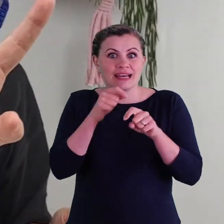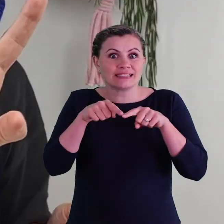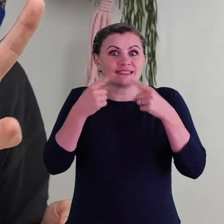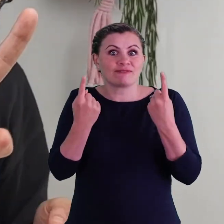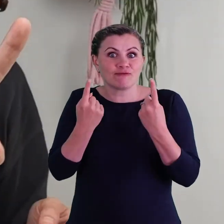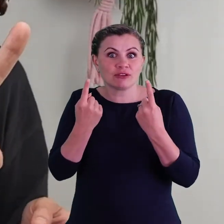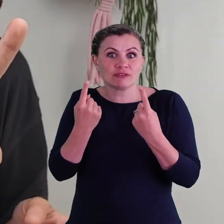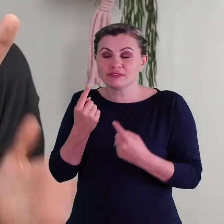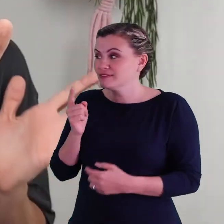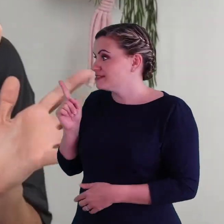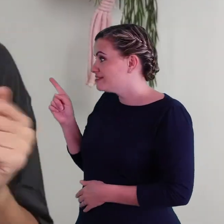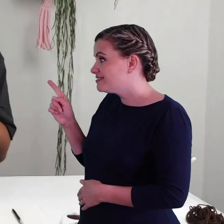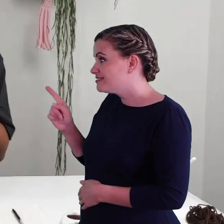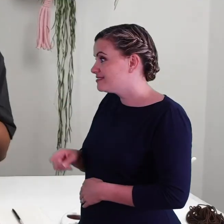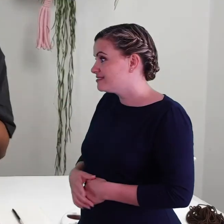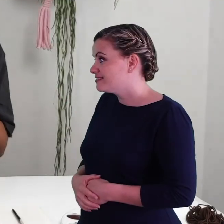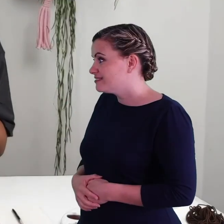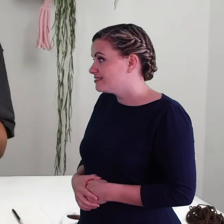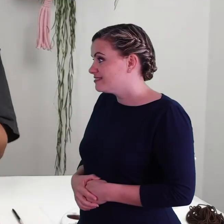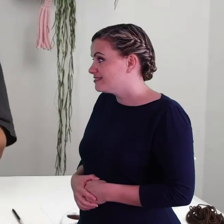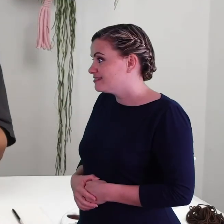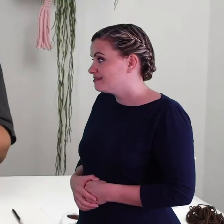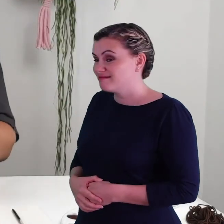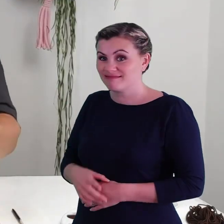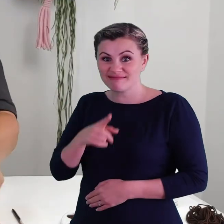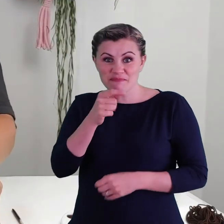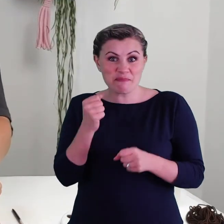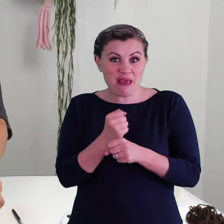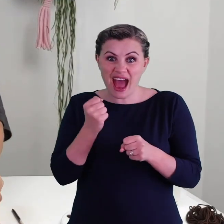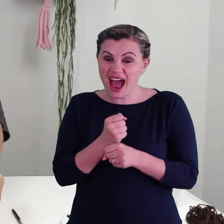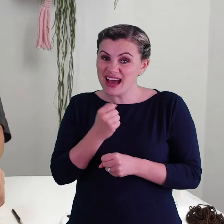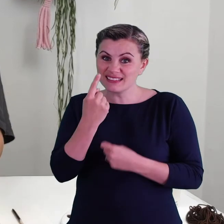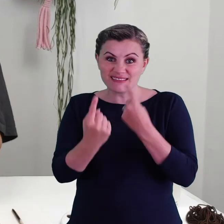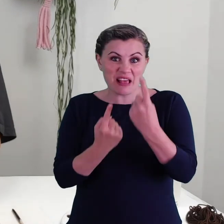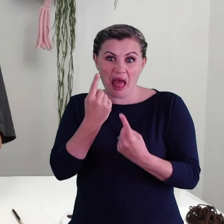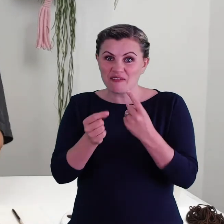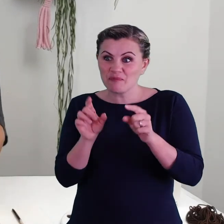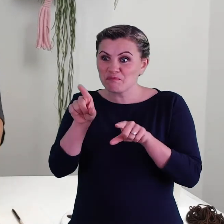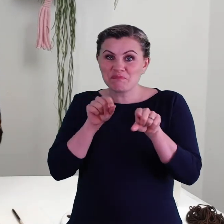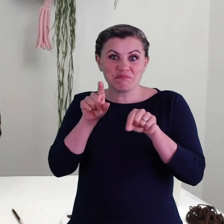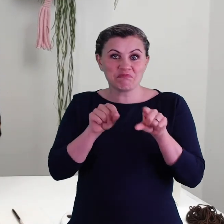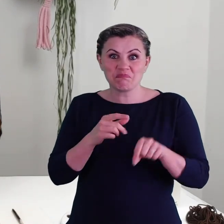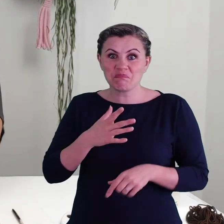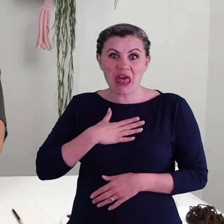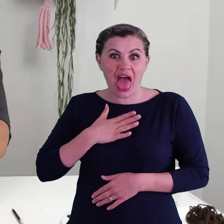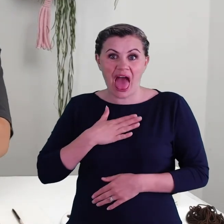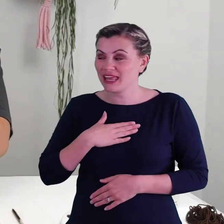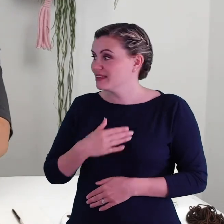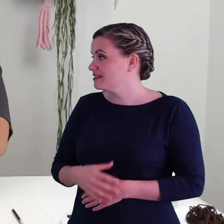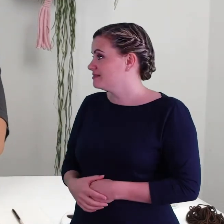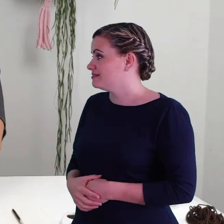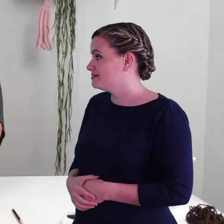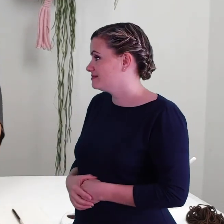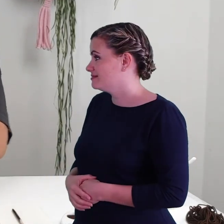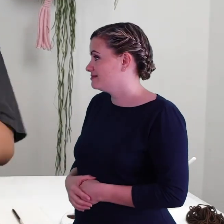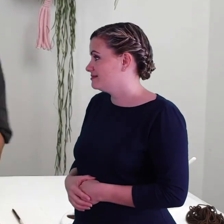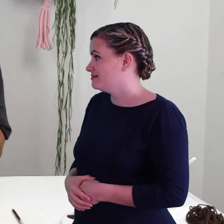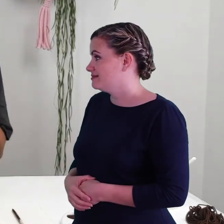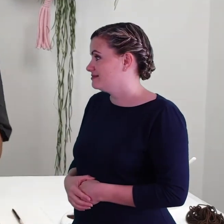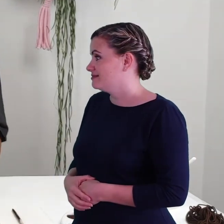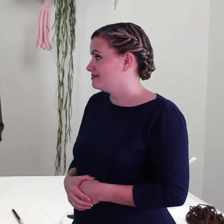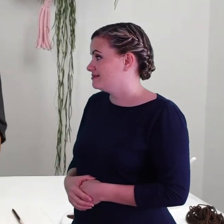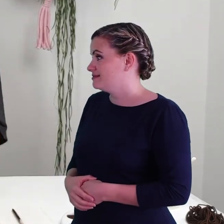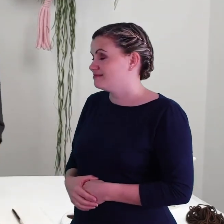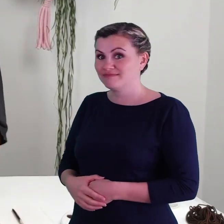different people. So you can make people, you can make superheroes, monsters, animals, anything you like. So